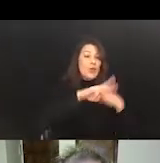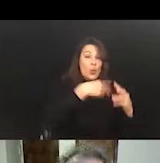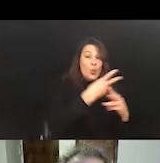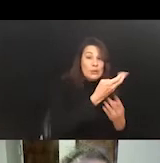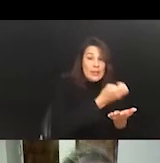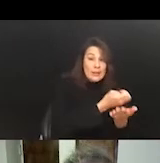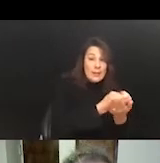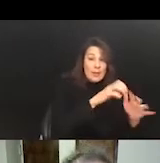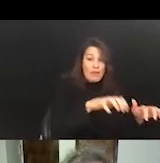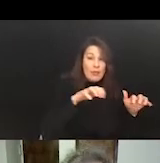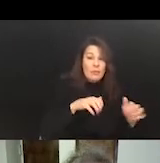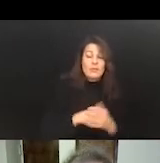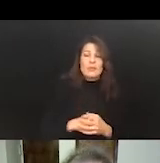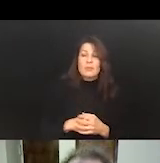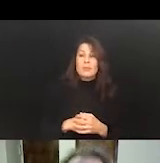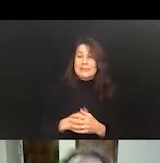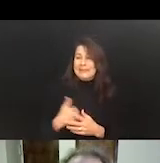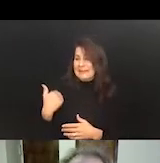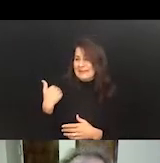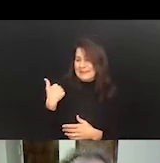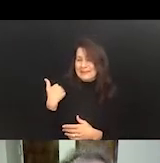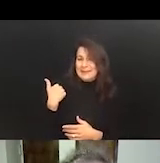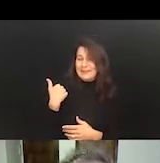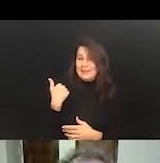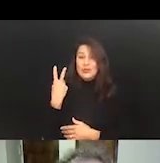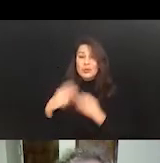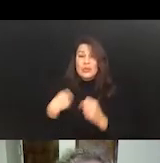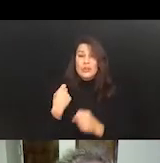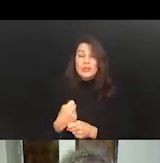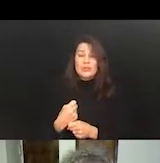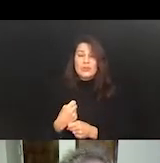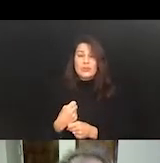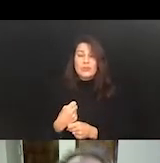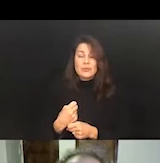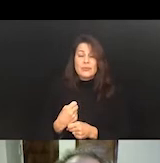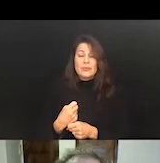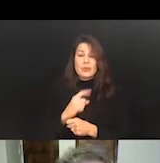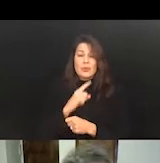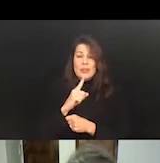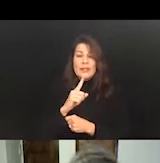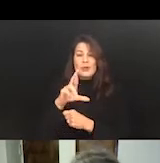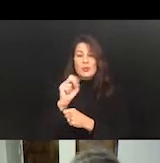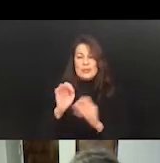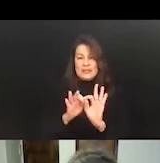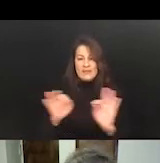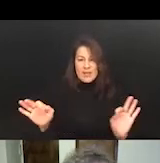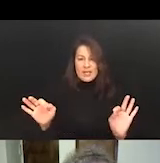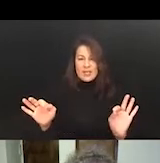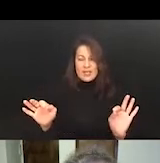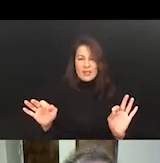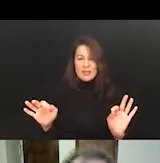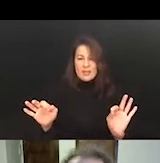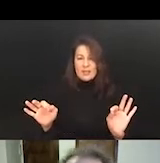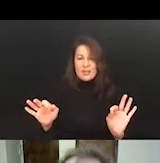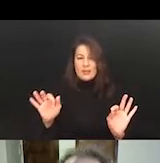Forum, within the past, literally the past two years, have redefined sort of the